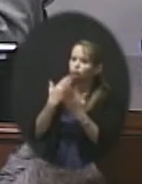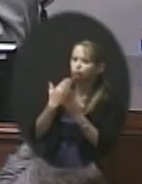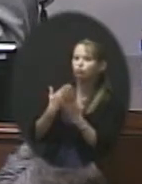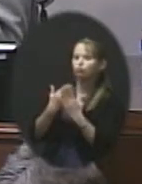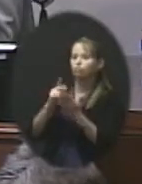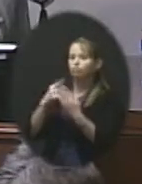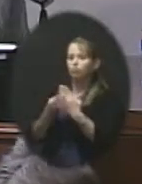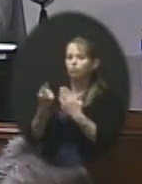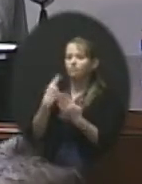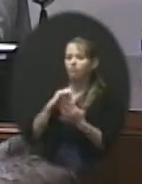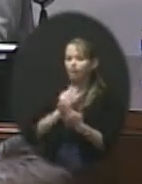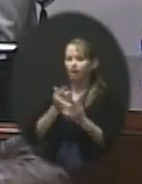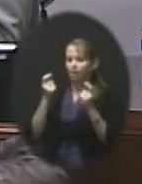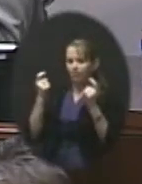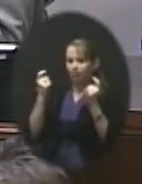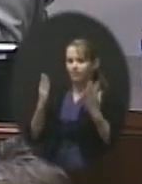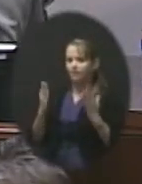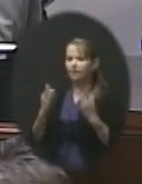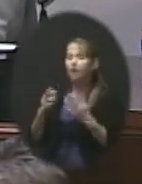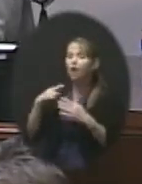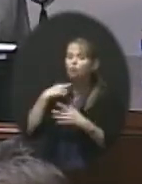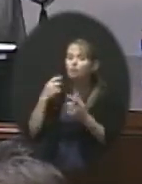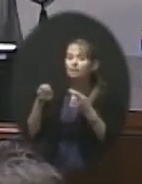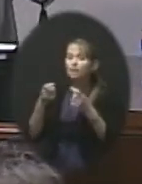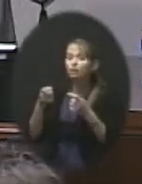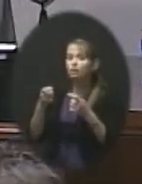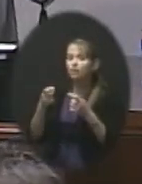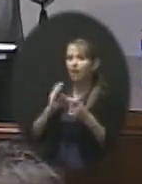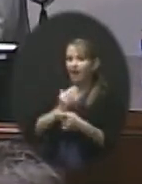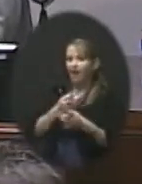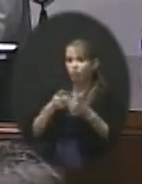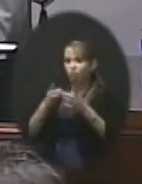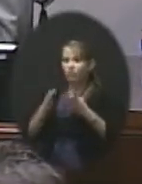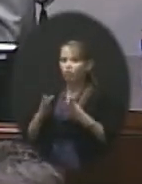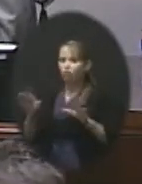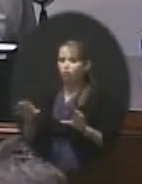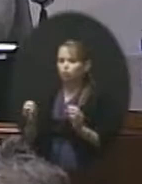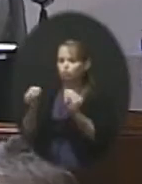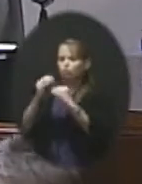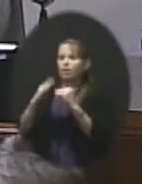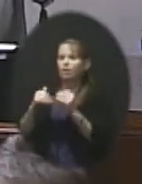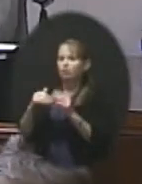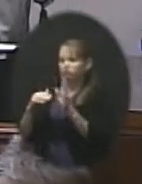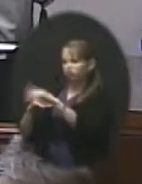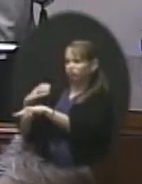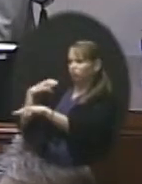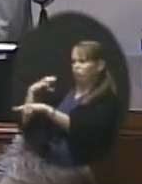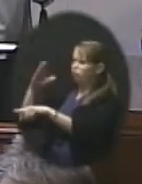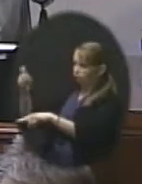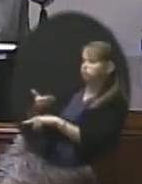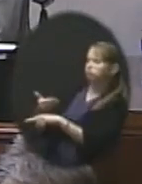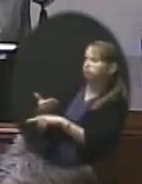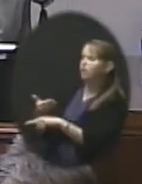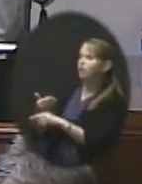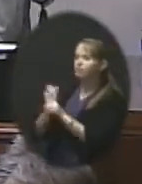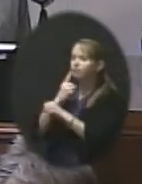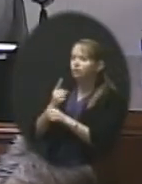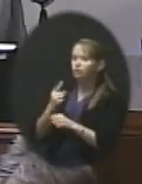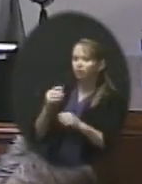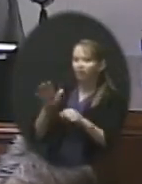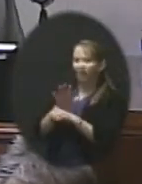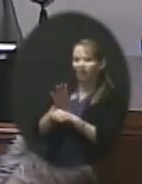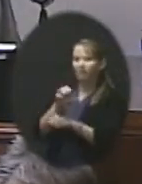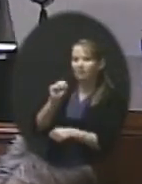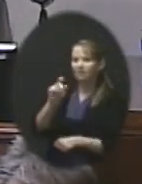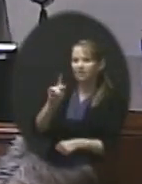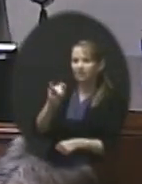athletes. And risk management, you know, athletic directors do more than hire coaches and make sure we have enough skittles in the